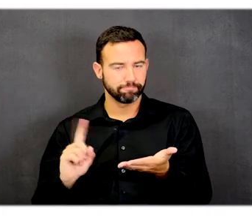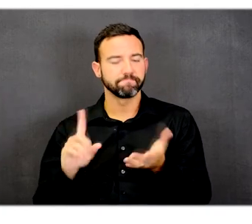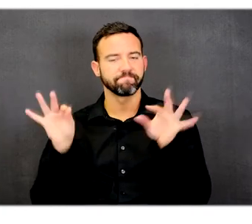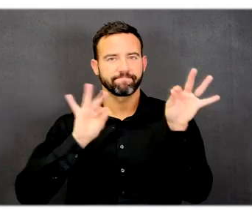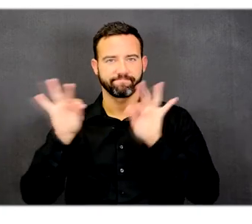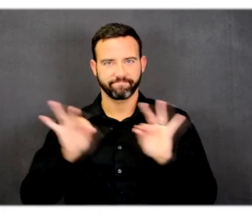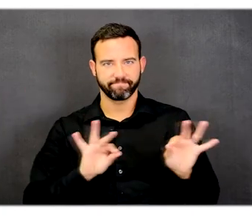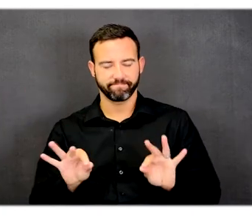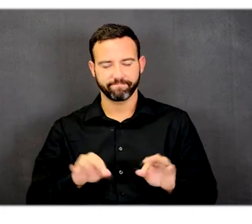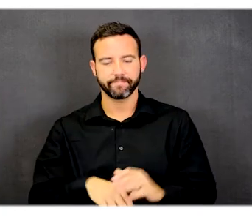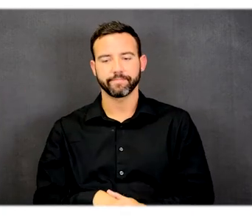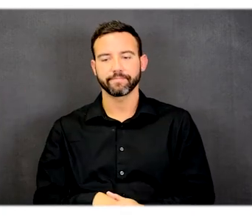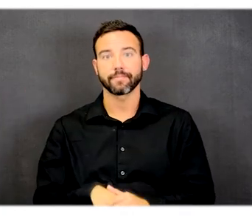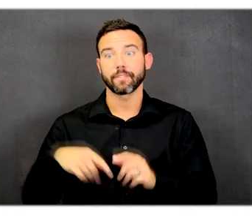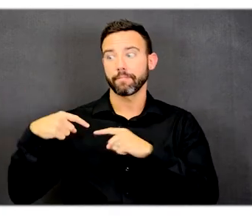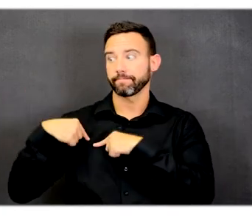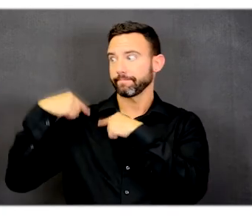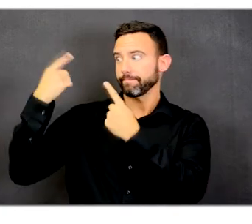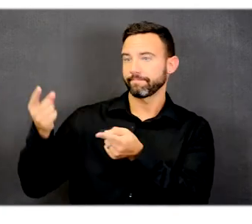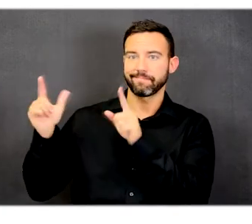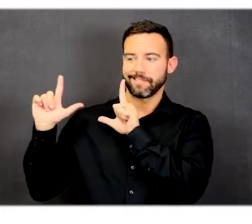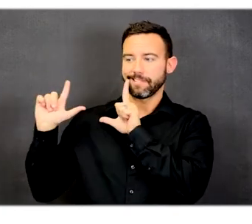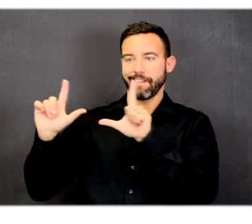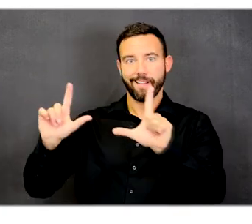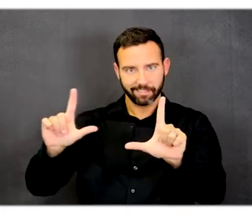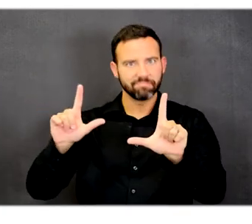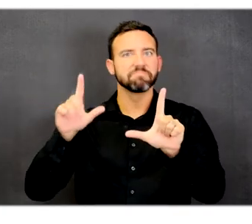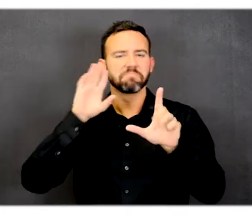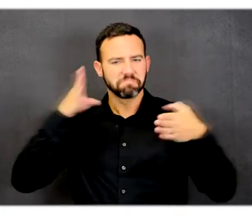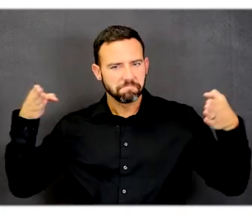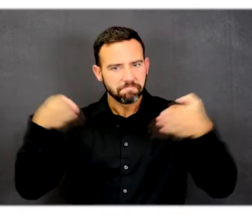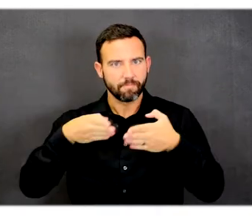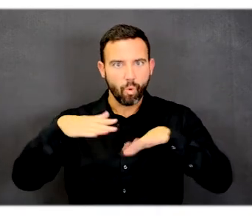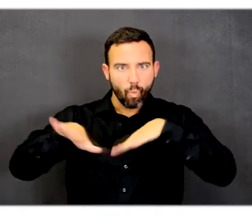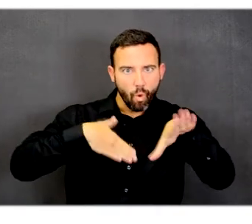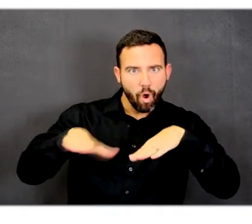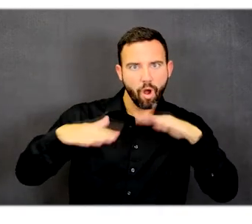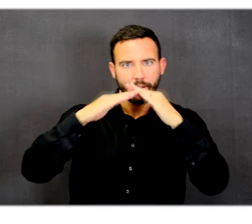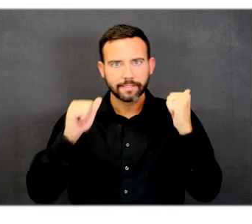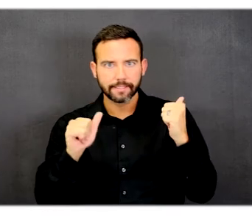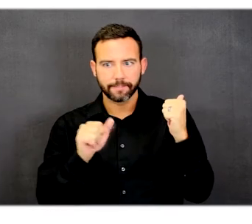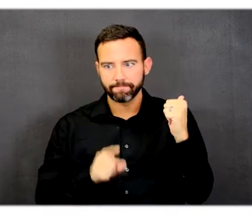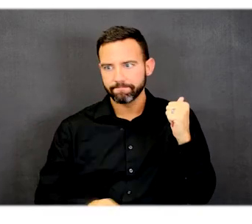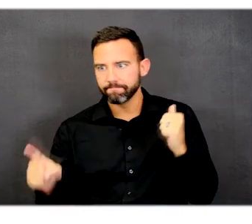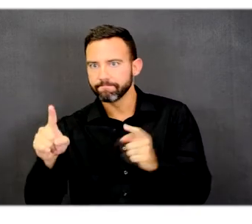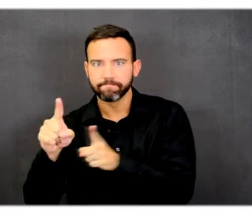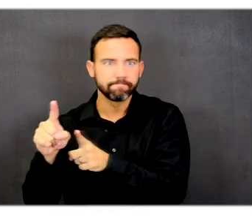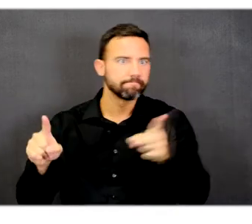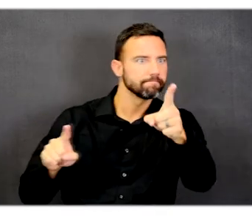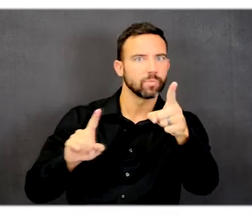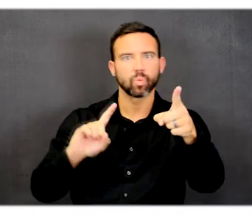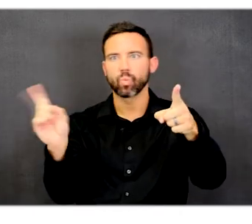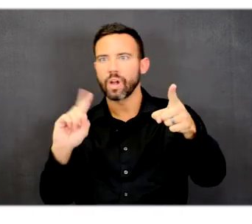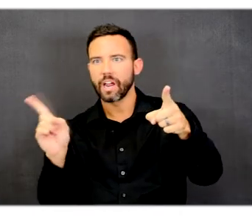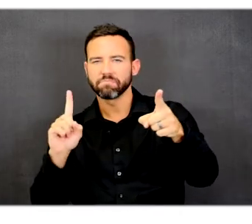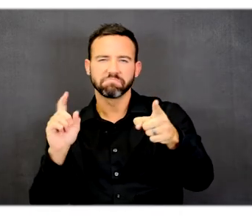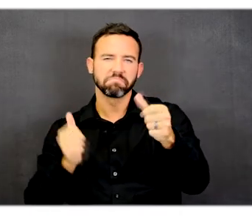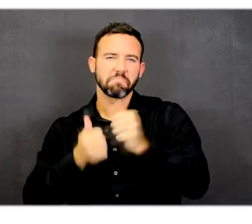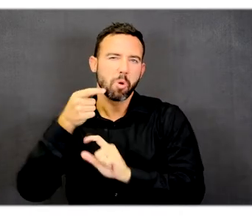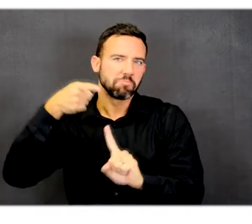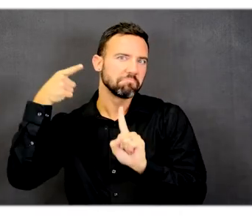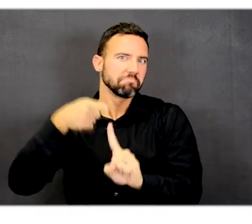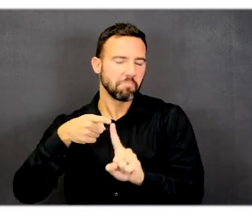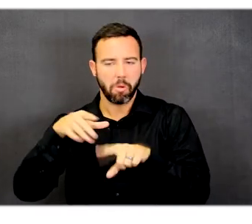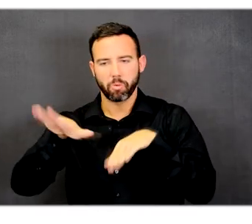The previous slides focused on the trail system, how to navigate the site, pretty much in a pedestrian format.